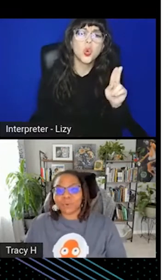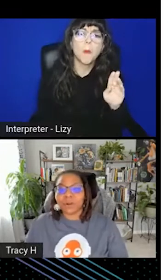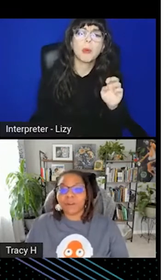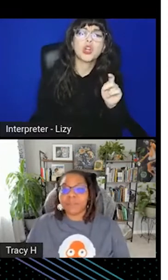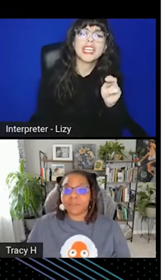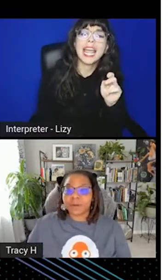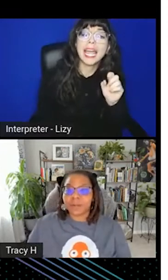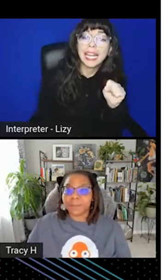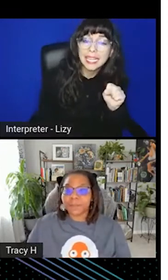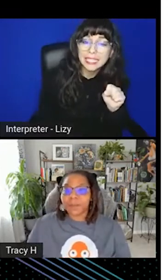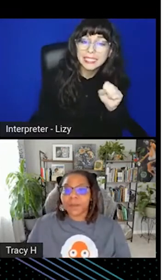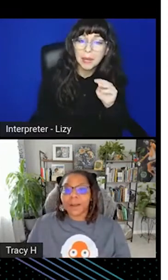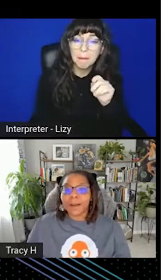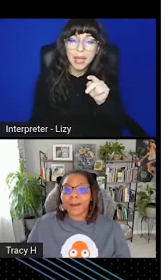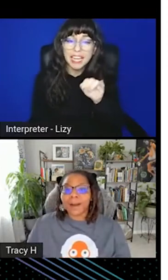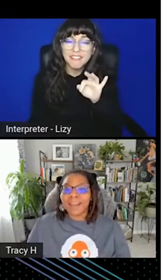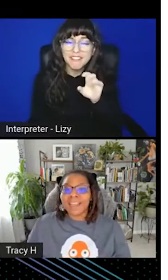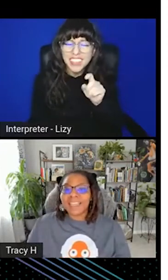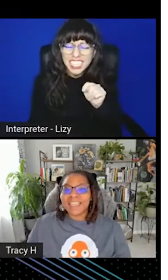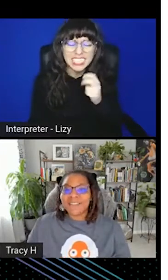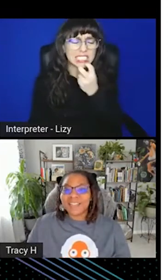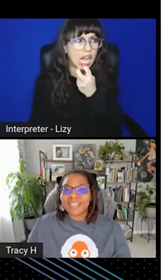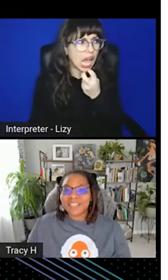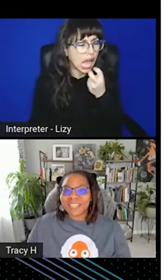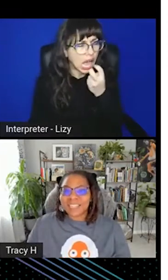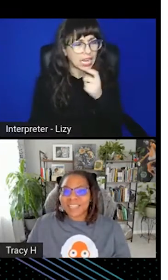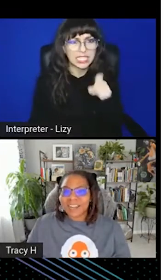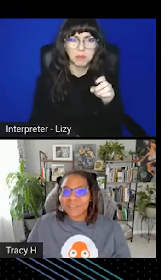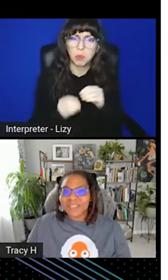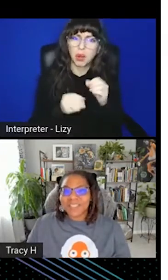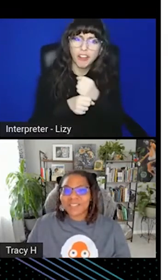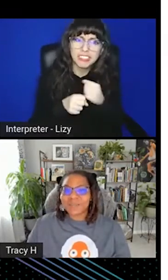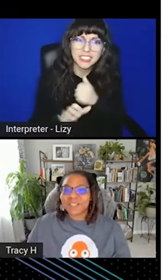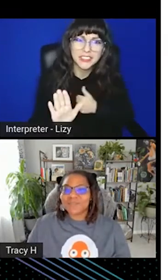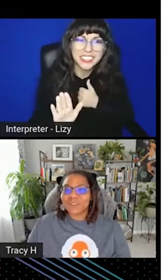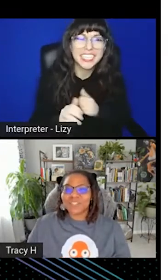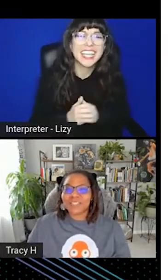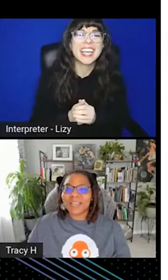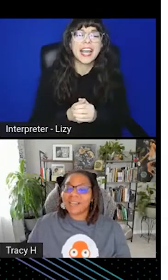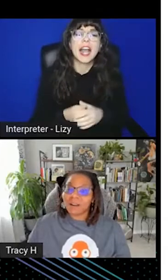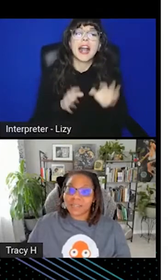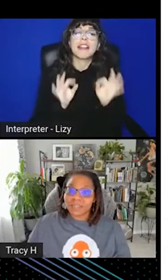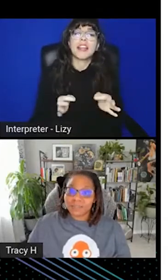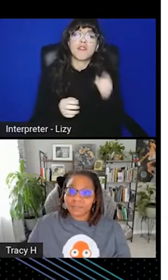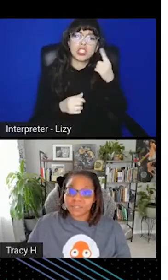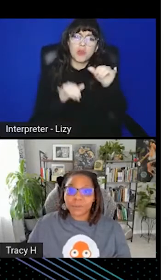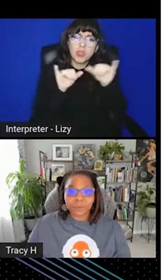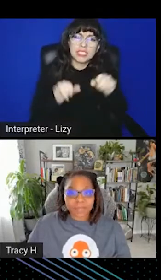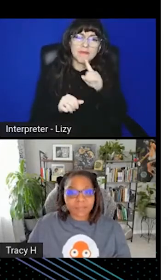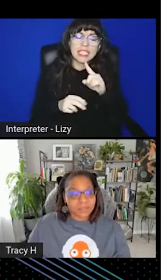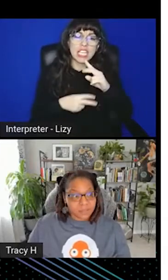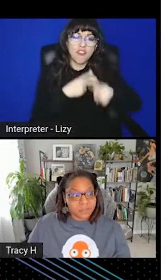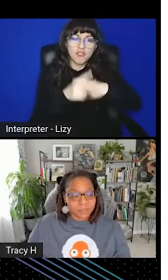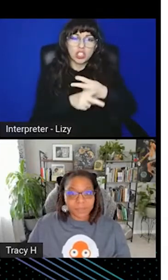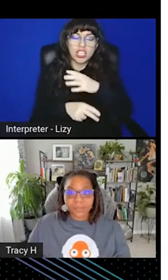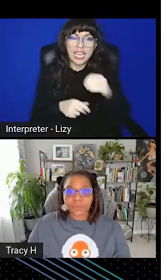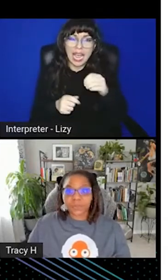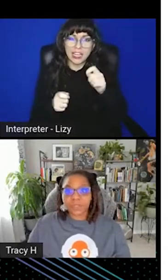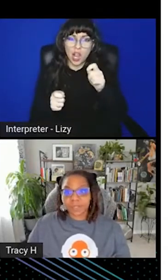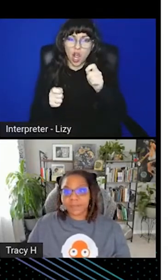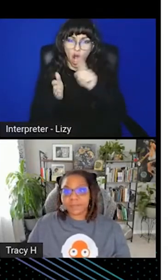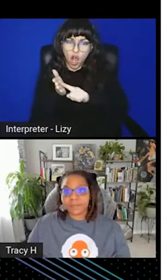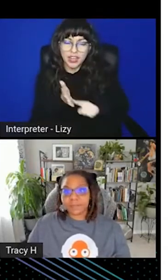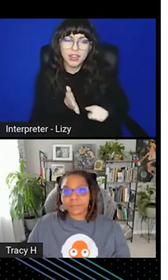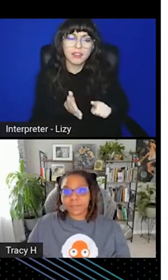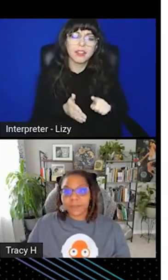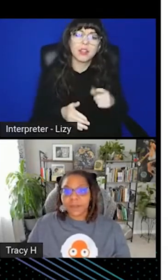I need more coffee. I'm sorry, the definition of the system is versioned and audited. So in practice, this is typically stored in